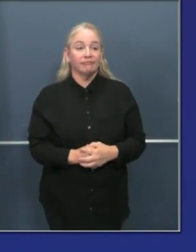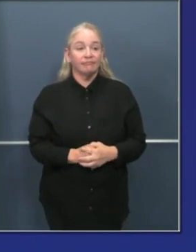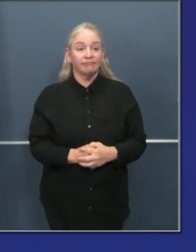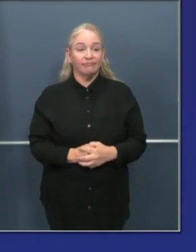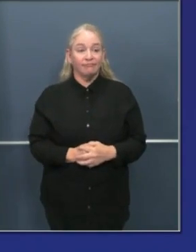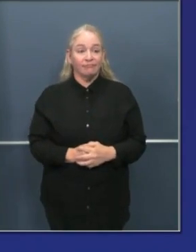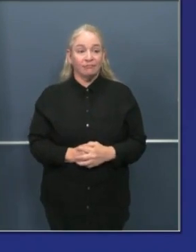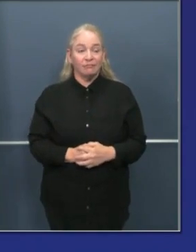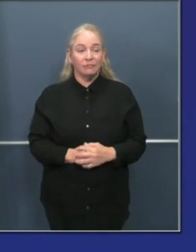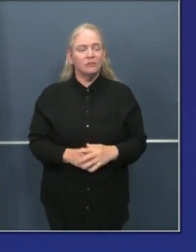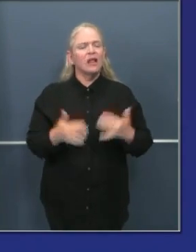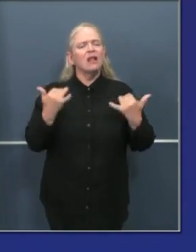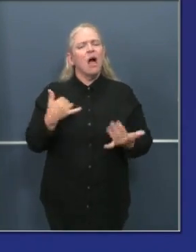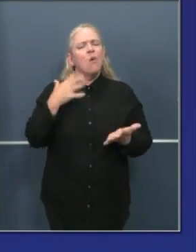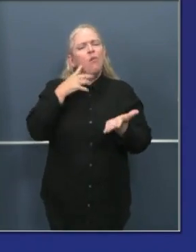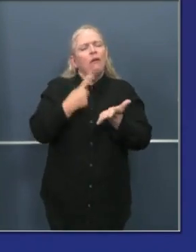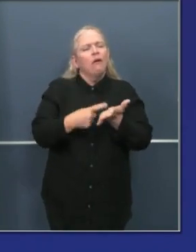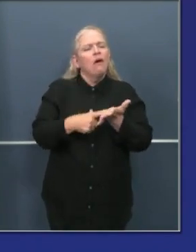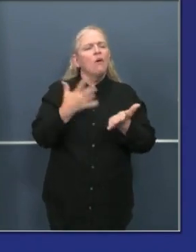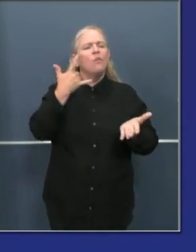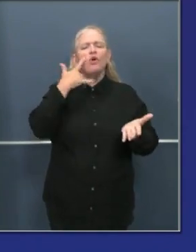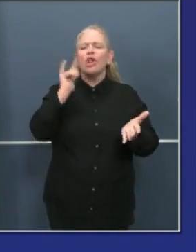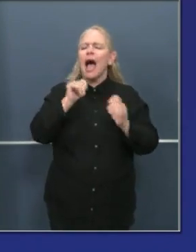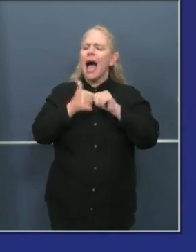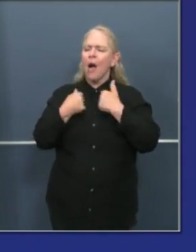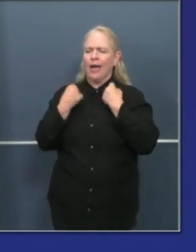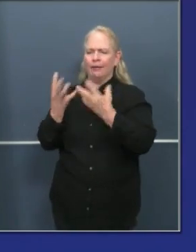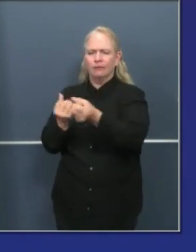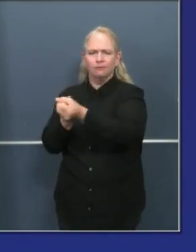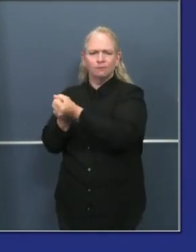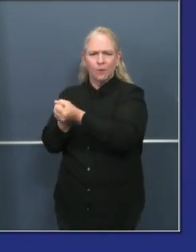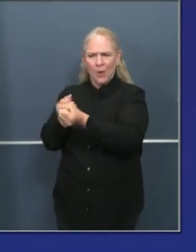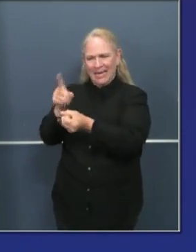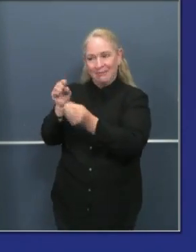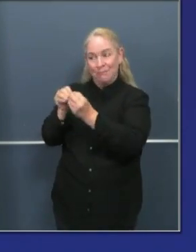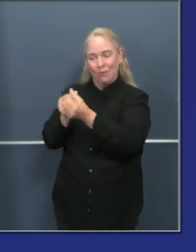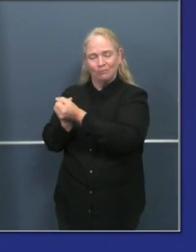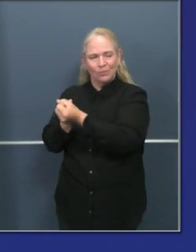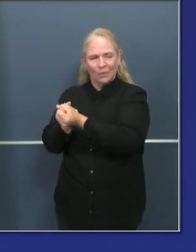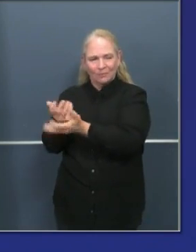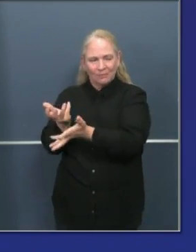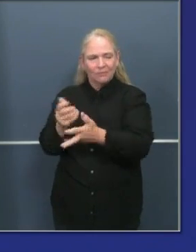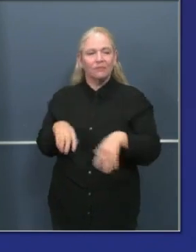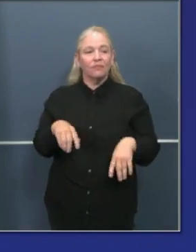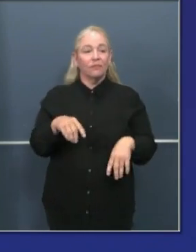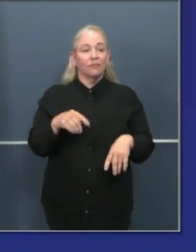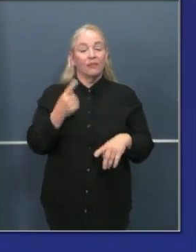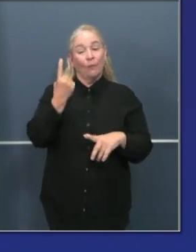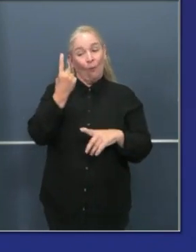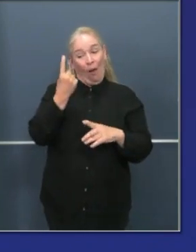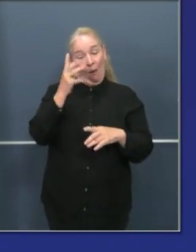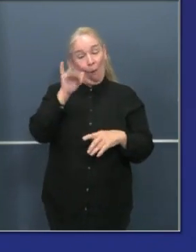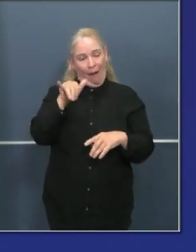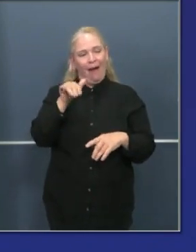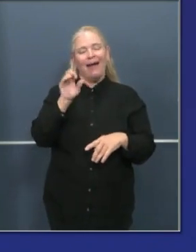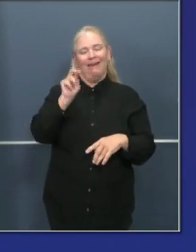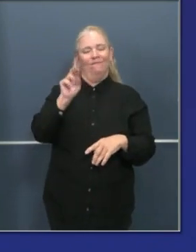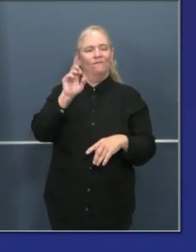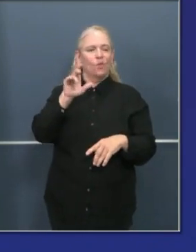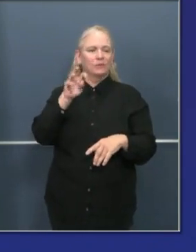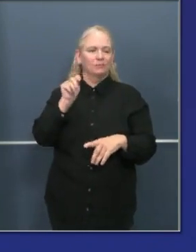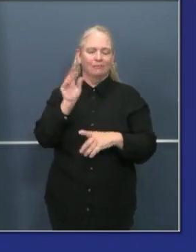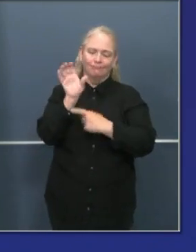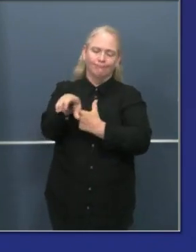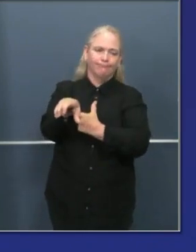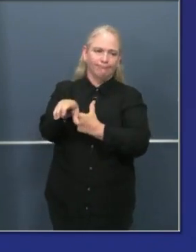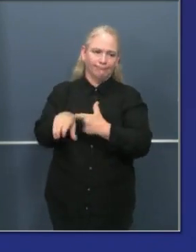is to do more to focus on enforcement. Now, we walked through the beginning of our